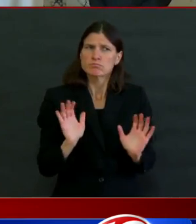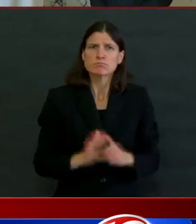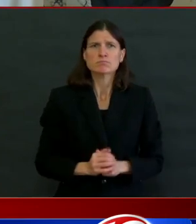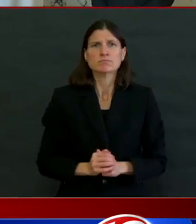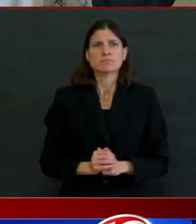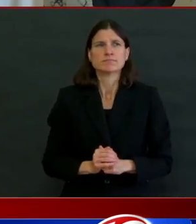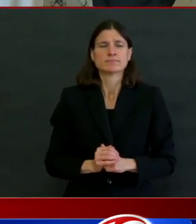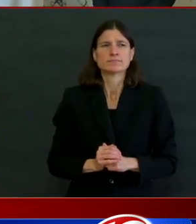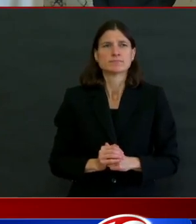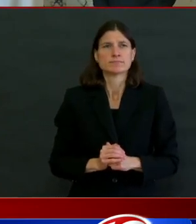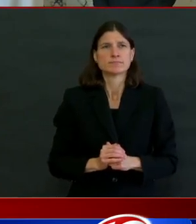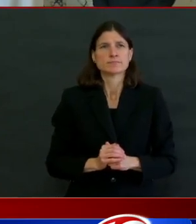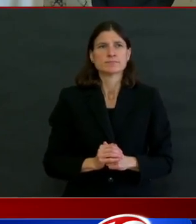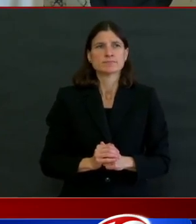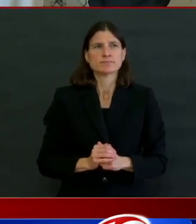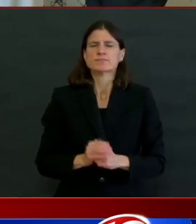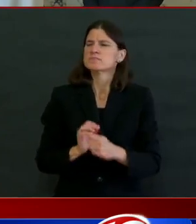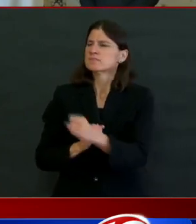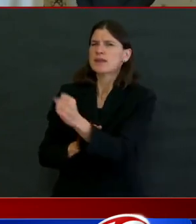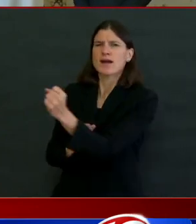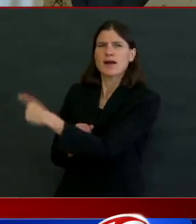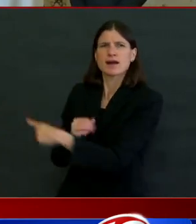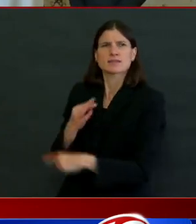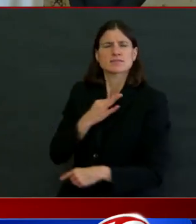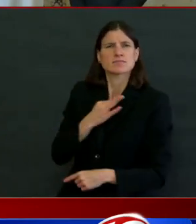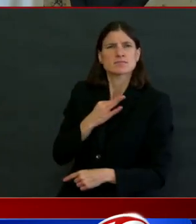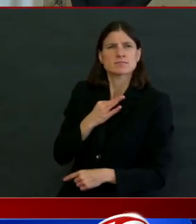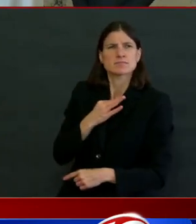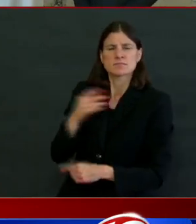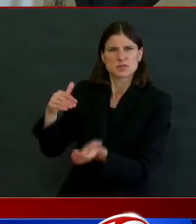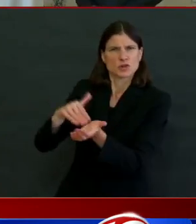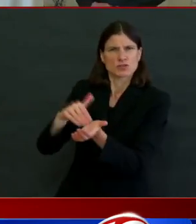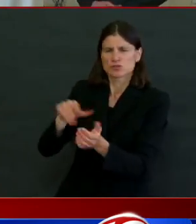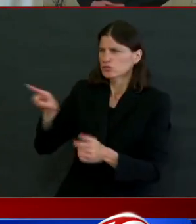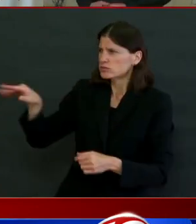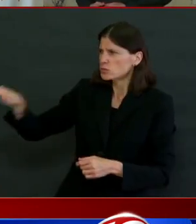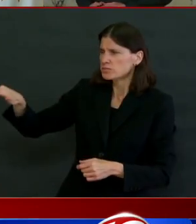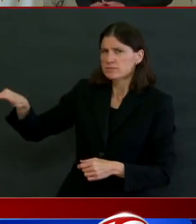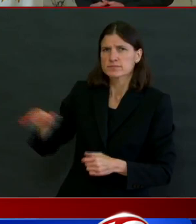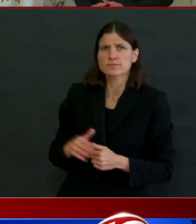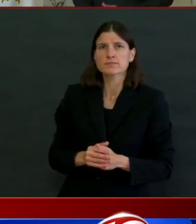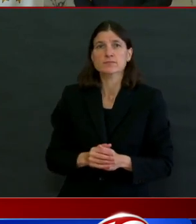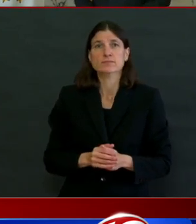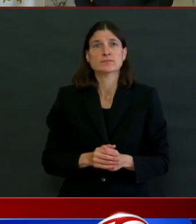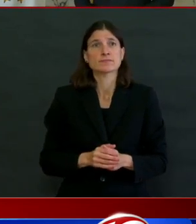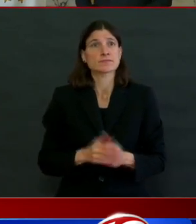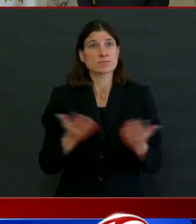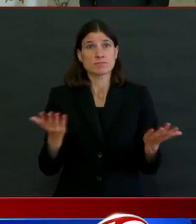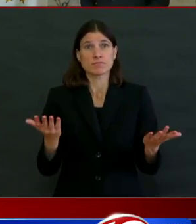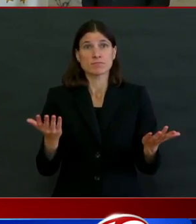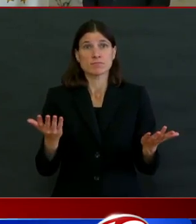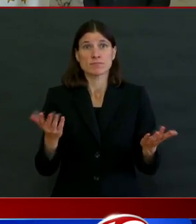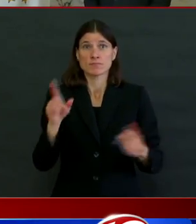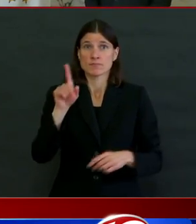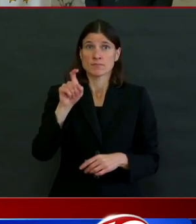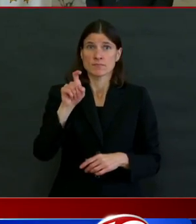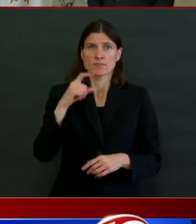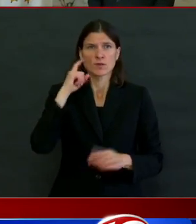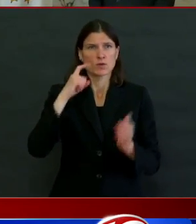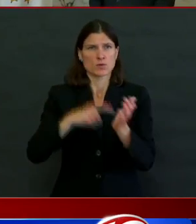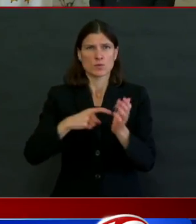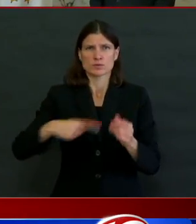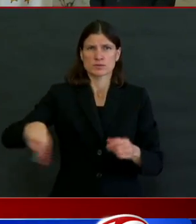and it's for the doctor, Dr. Alexander Scott. What may explain the reason why almost half of all positive COVID-19